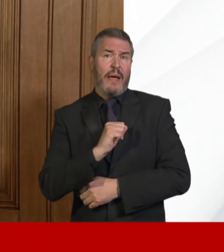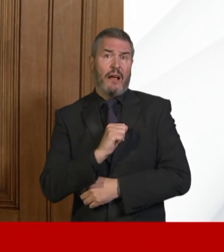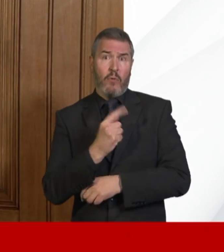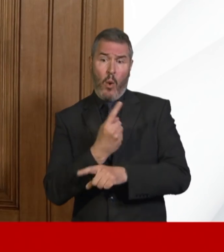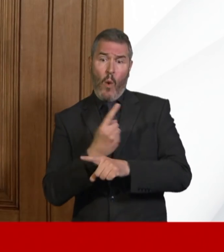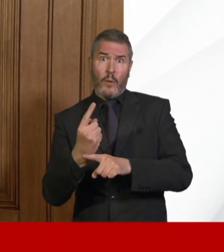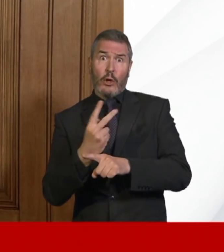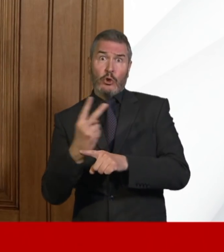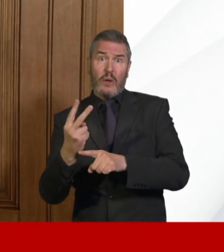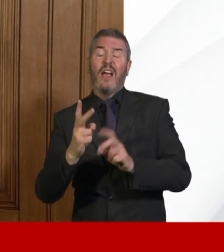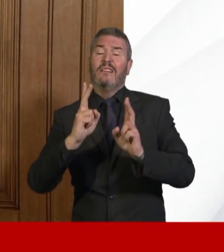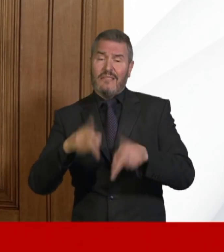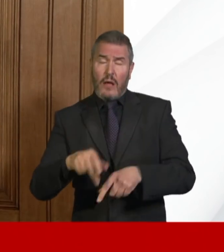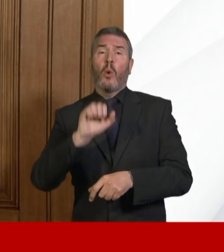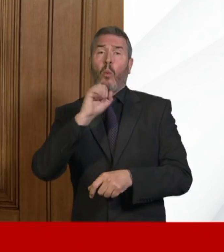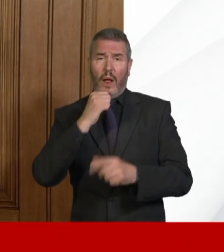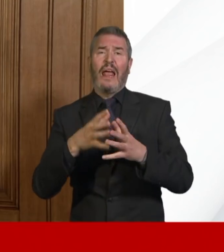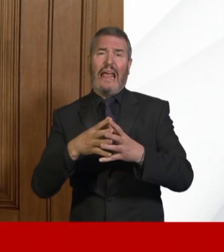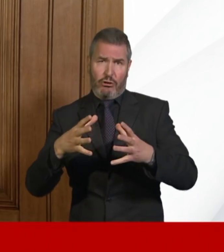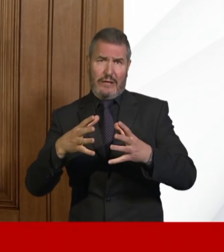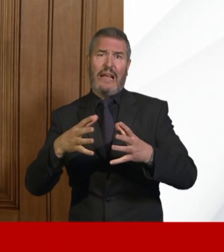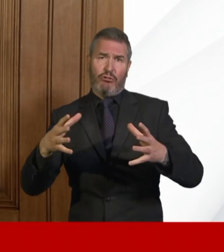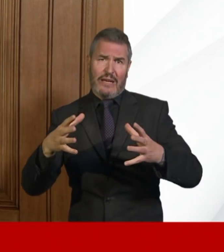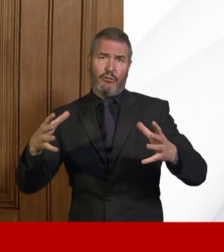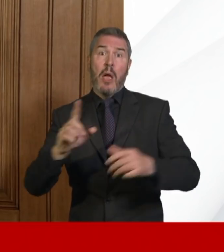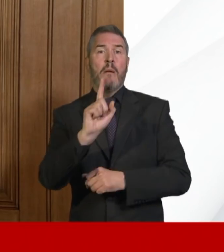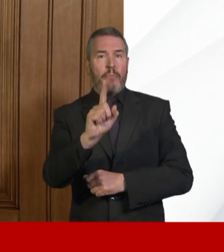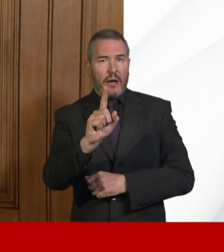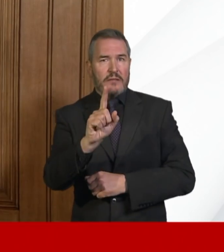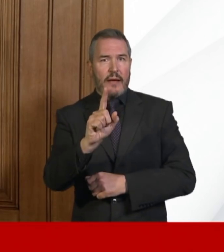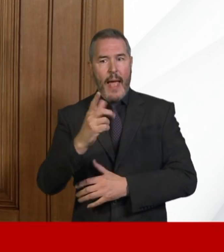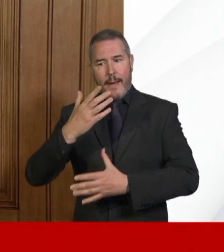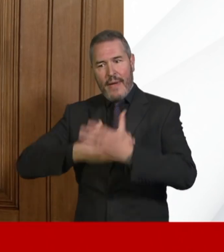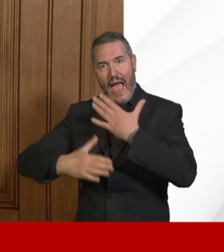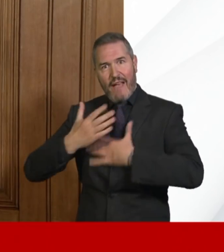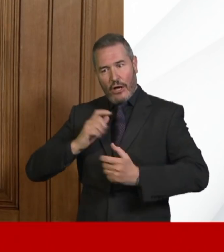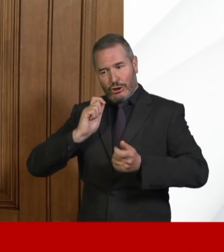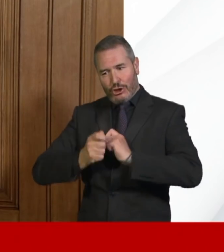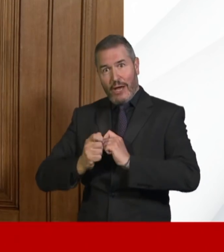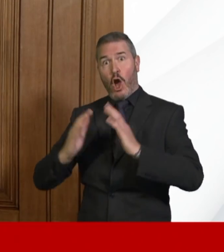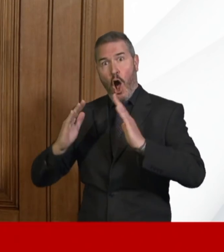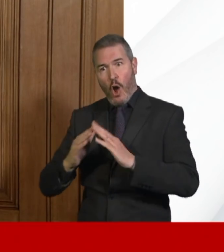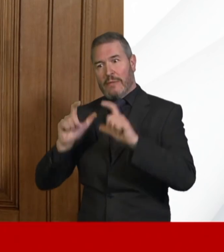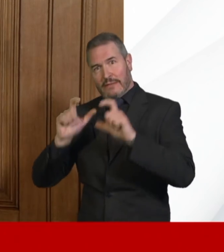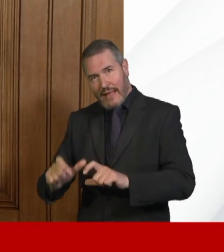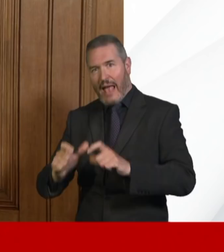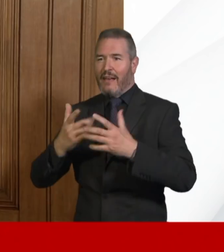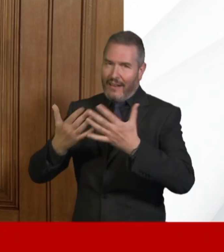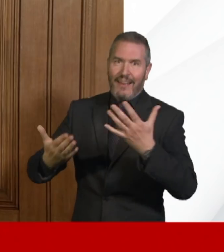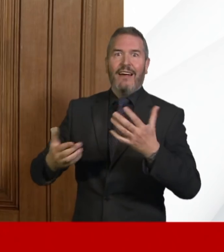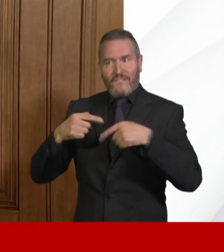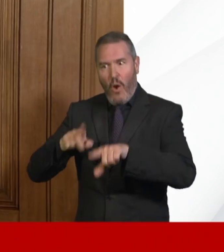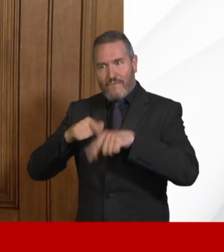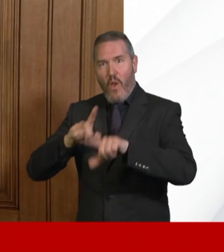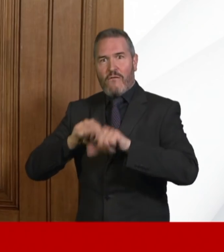next week or two, but then we anticipate that if we keep doing what we're doing, and I can't emphasise that we have to keep doing it, it's